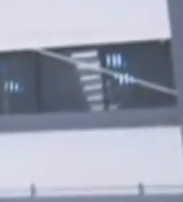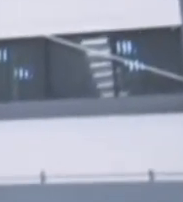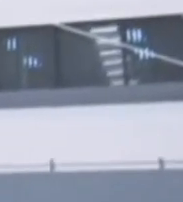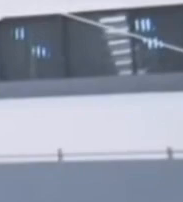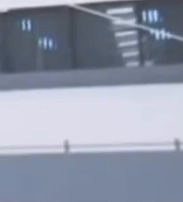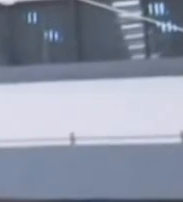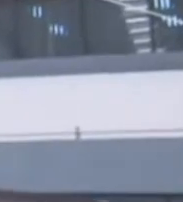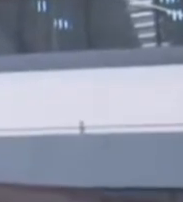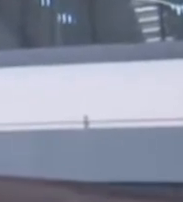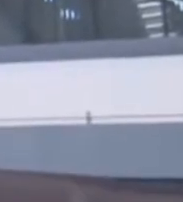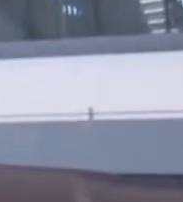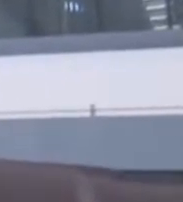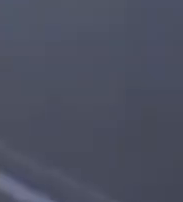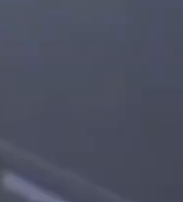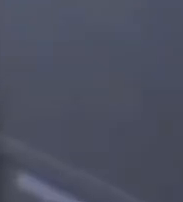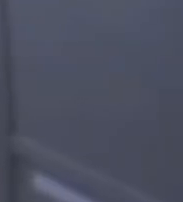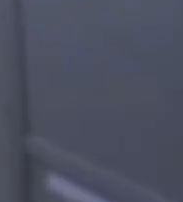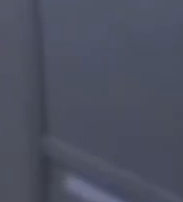Helicopter.